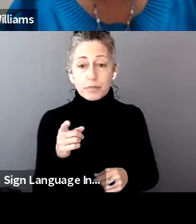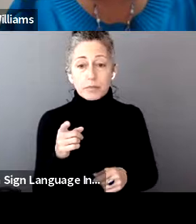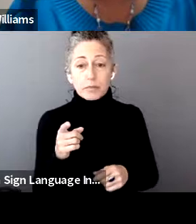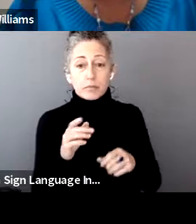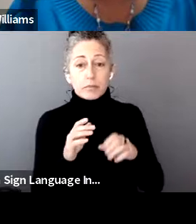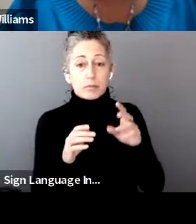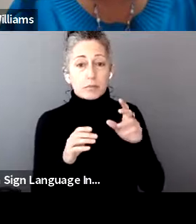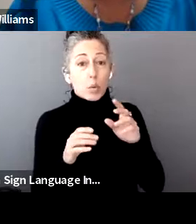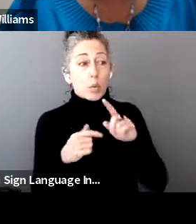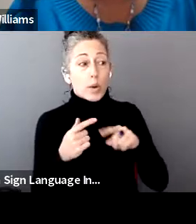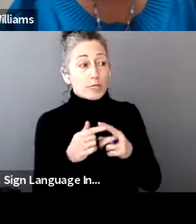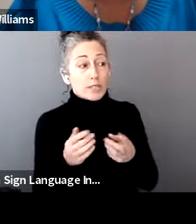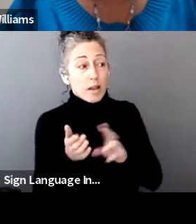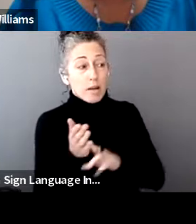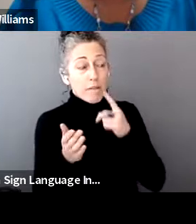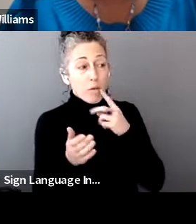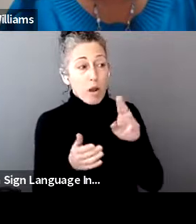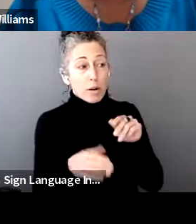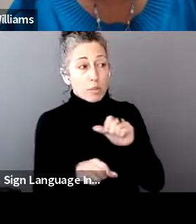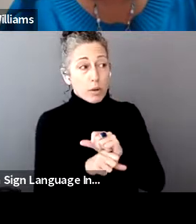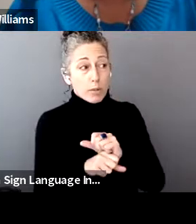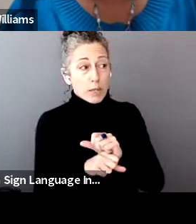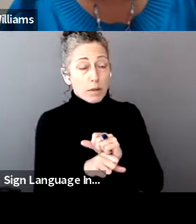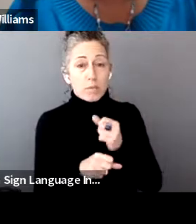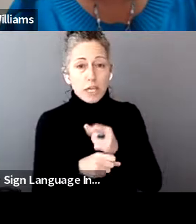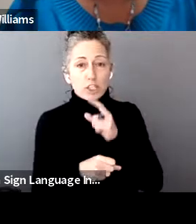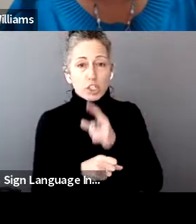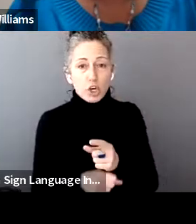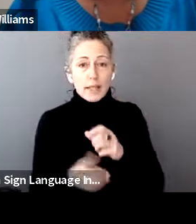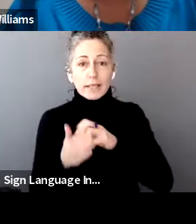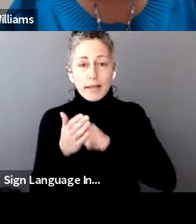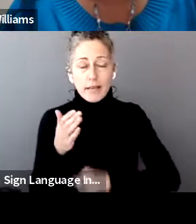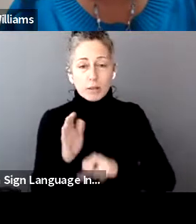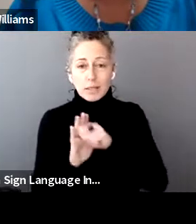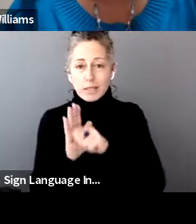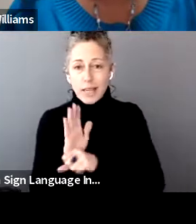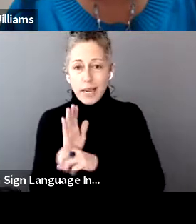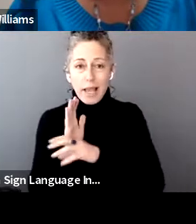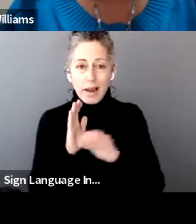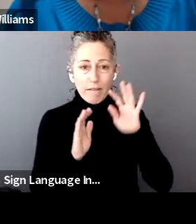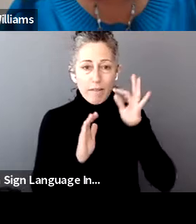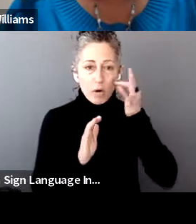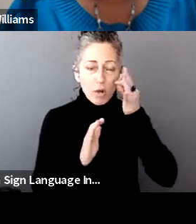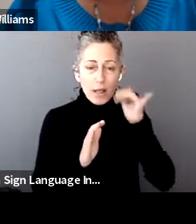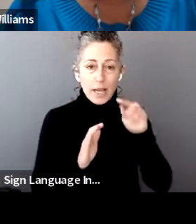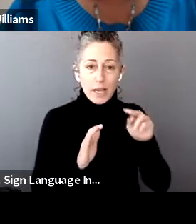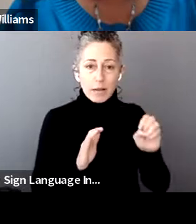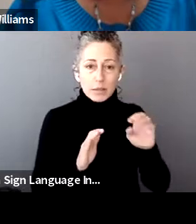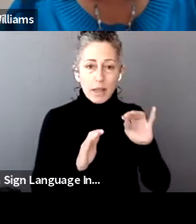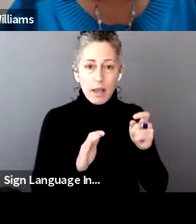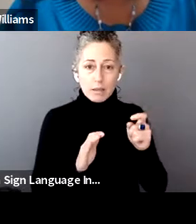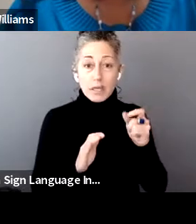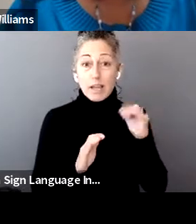unemployment, you definitely want to make sure that they are taking out state and I'm assuming as well as federal income tax because when they do that